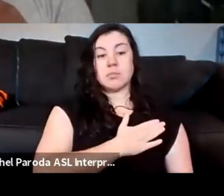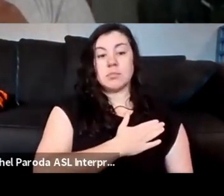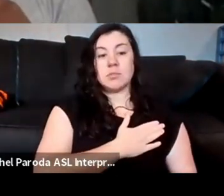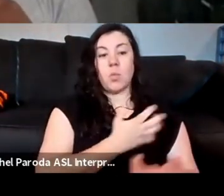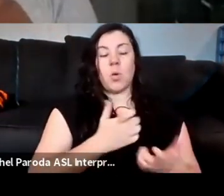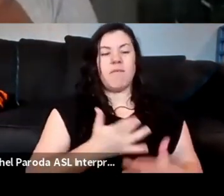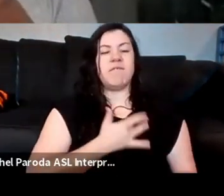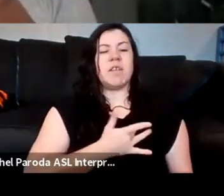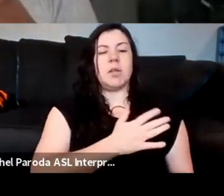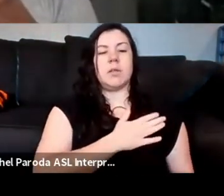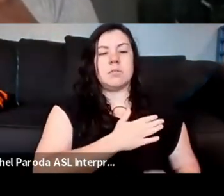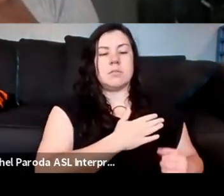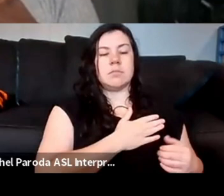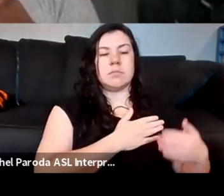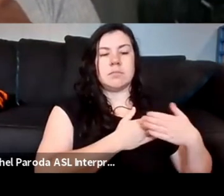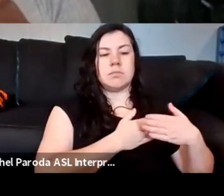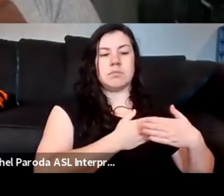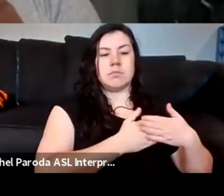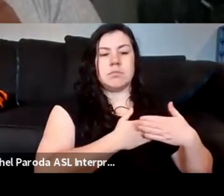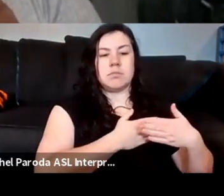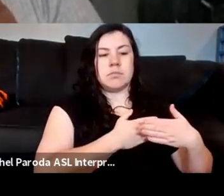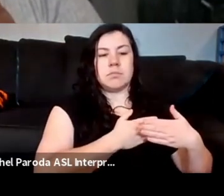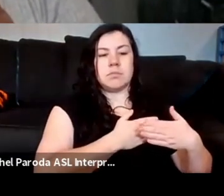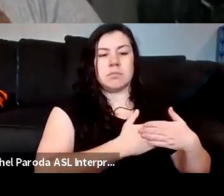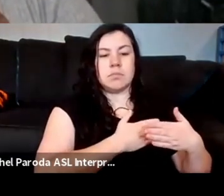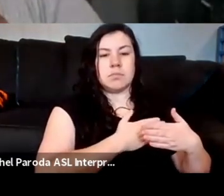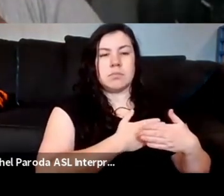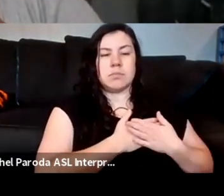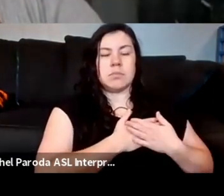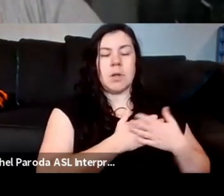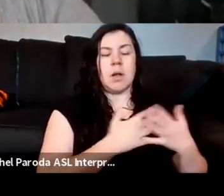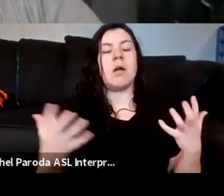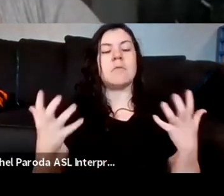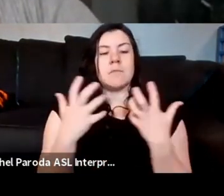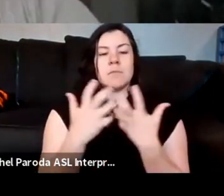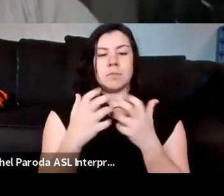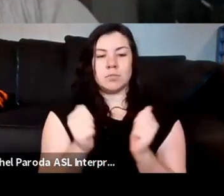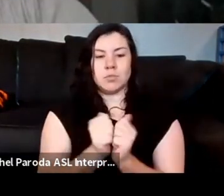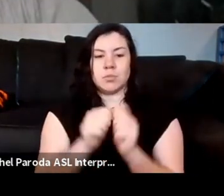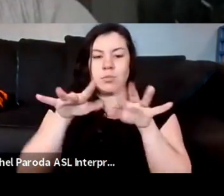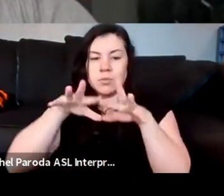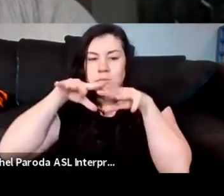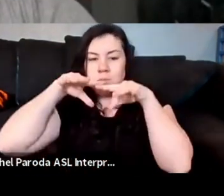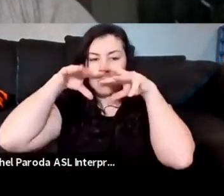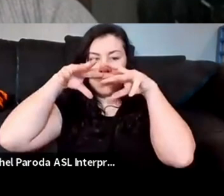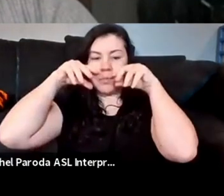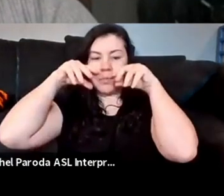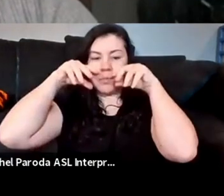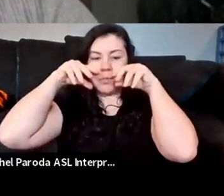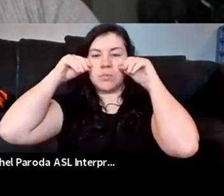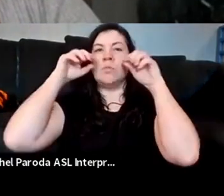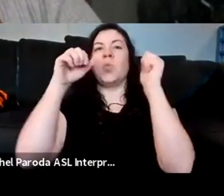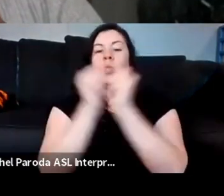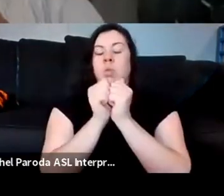and also facilitate this movement, this breathing from the heart to the feet, from the feet to the